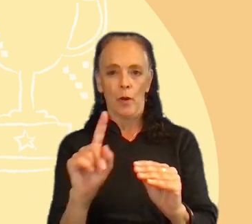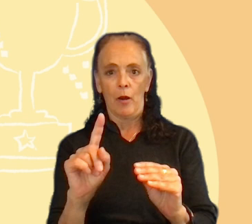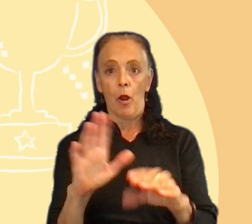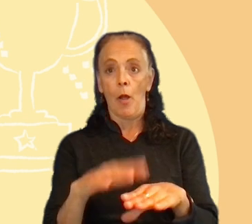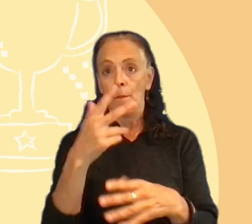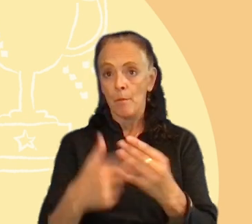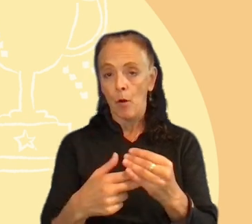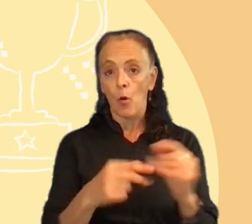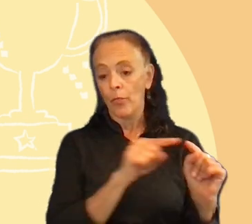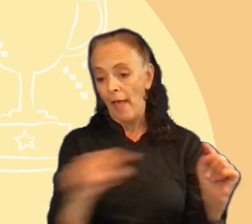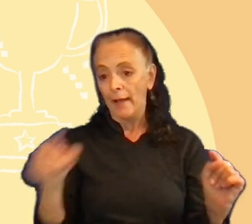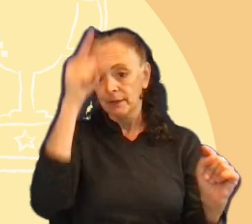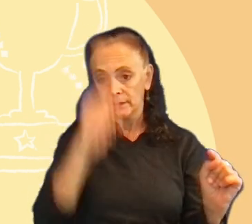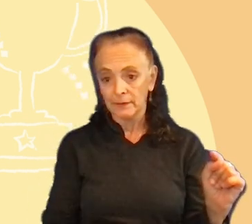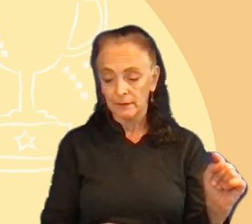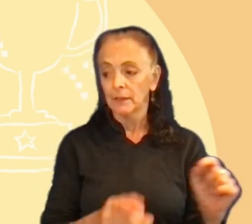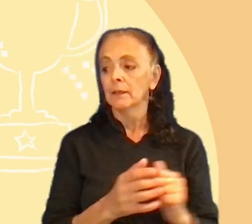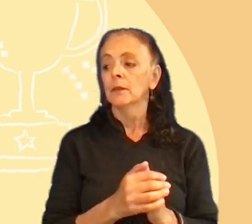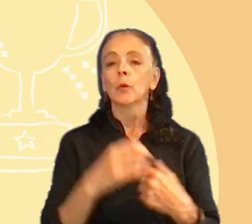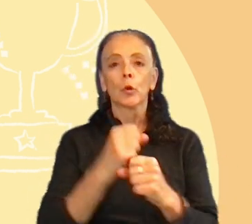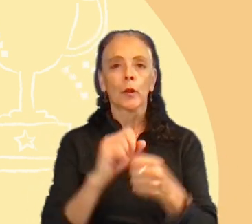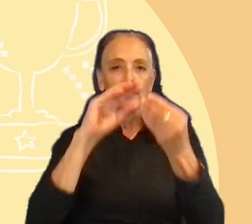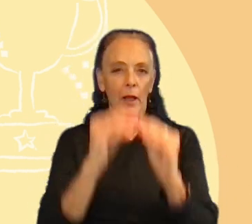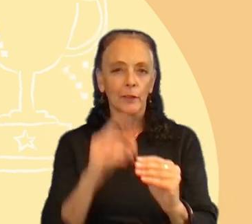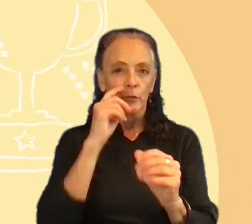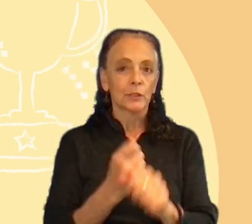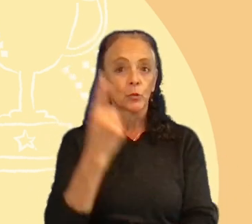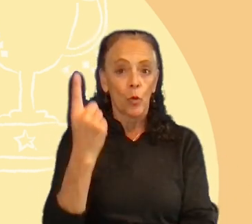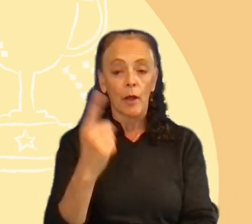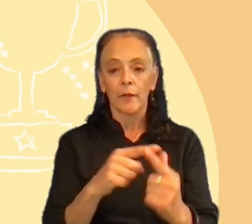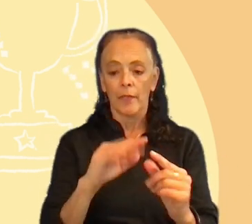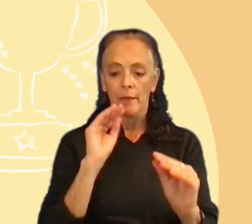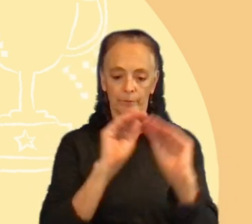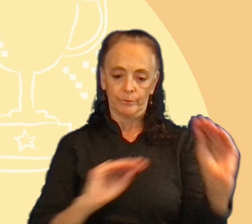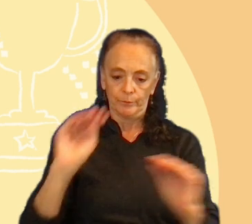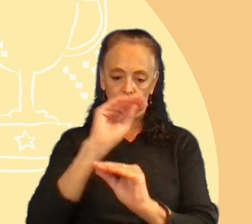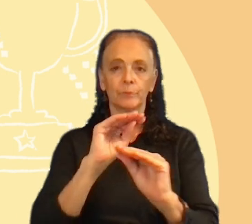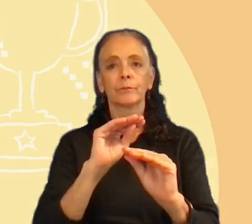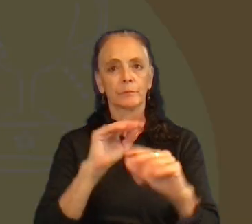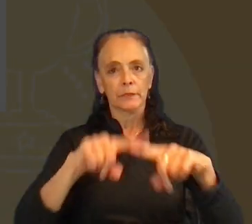We create values for each one, and positioning according to these values.